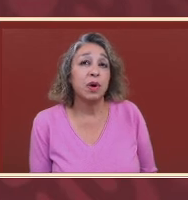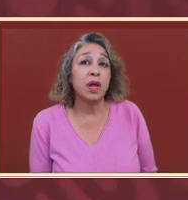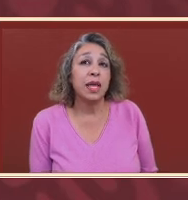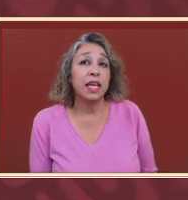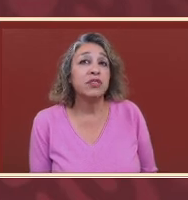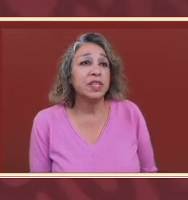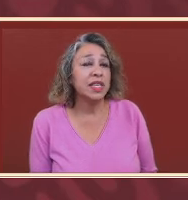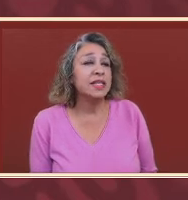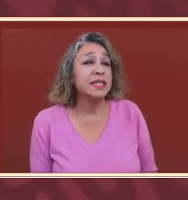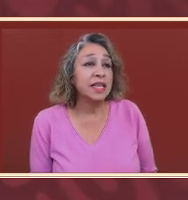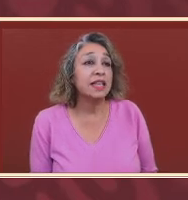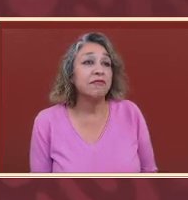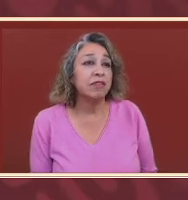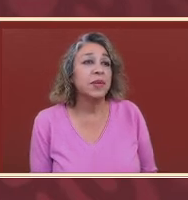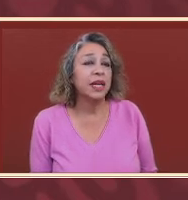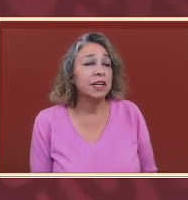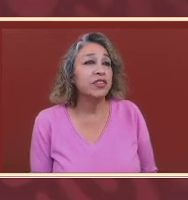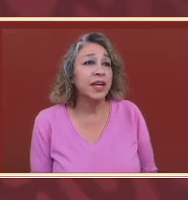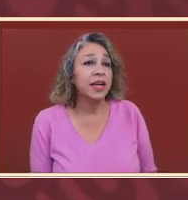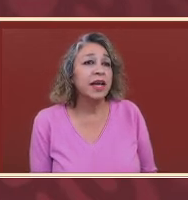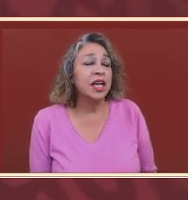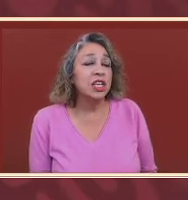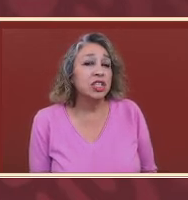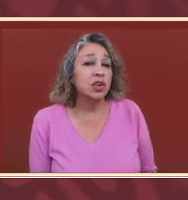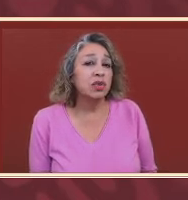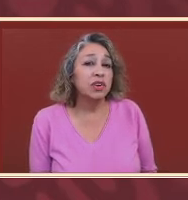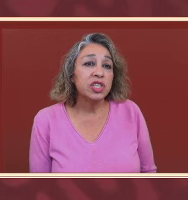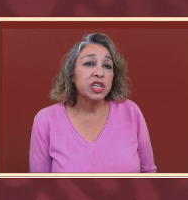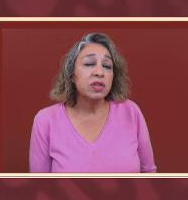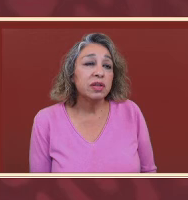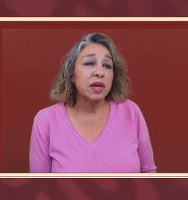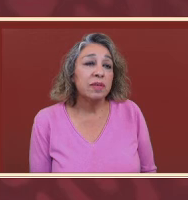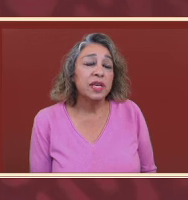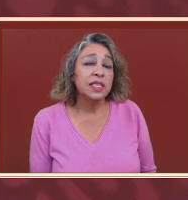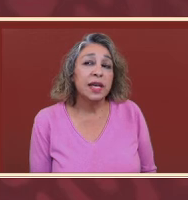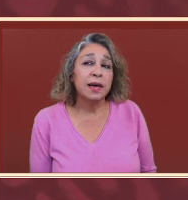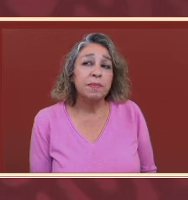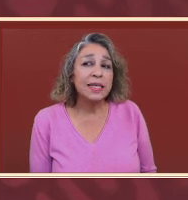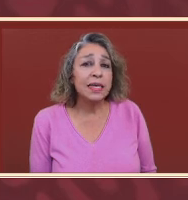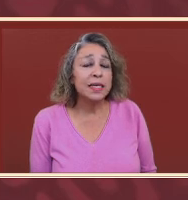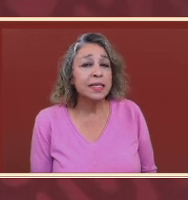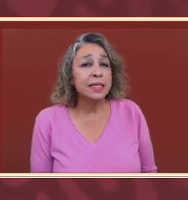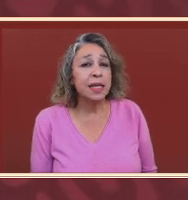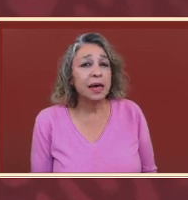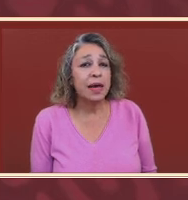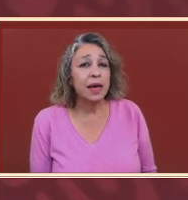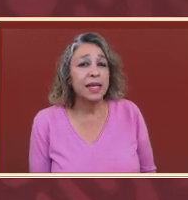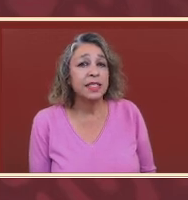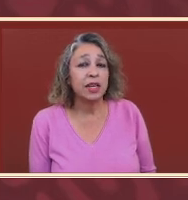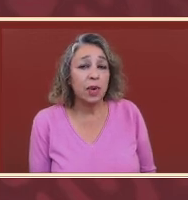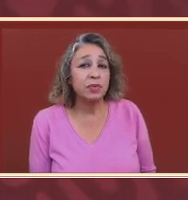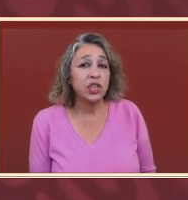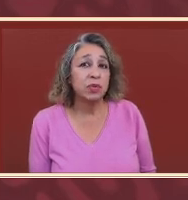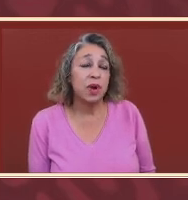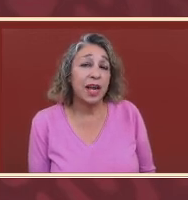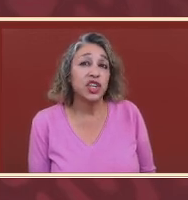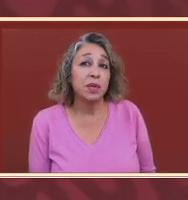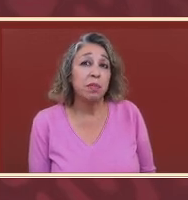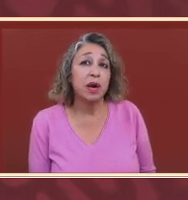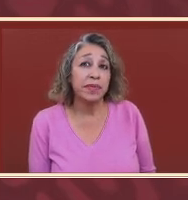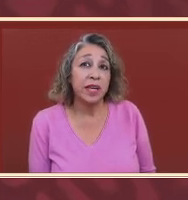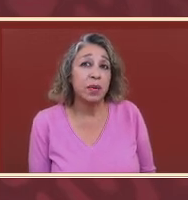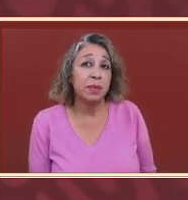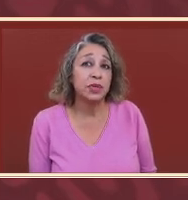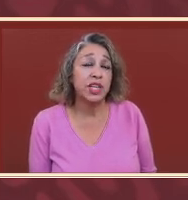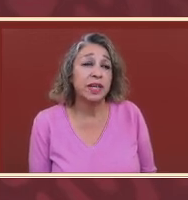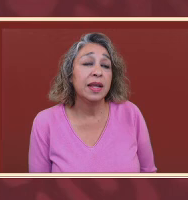were interested in stealing from the country. So there's still, uh, these, uh, Mexicans, uh, against corruption were actually